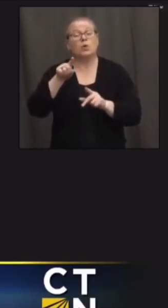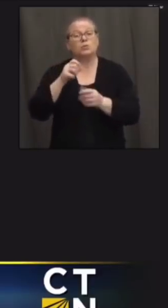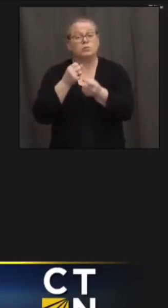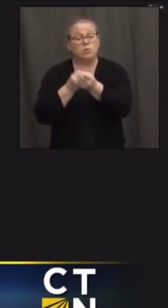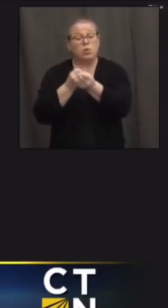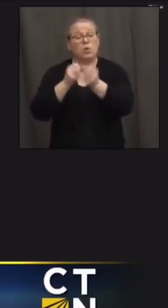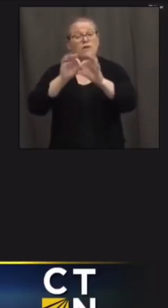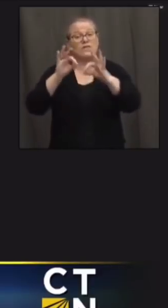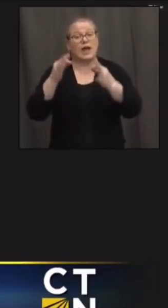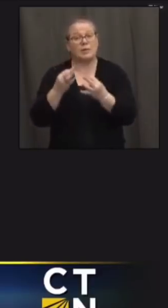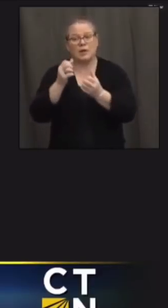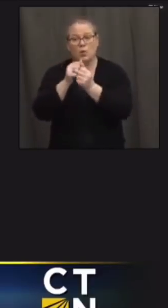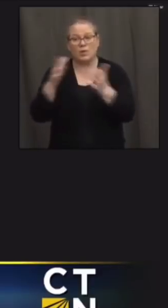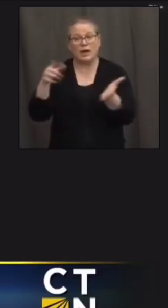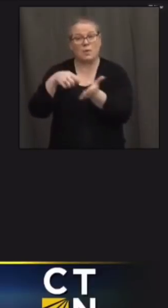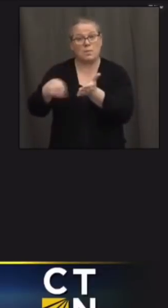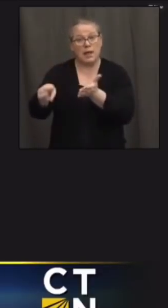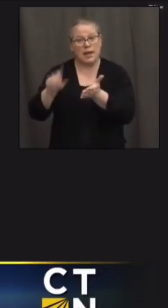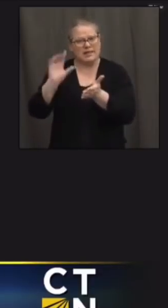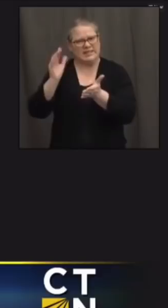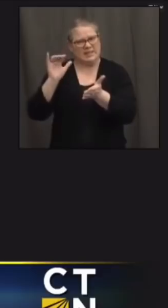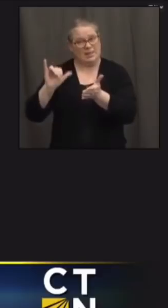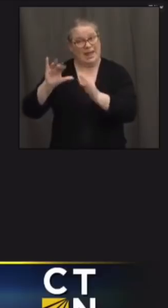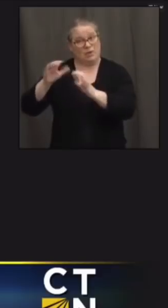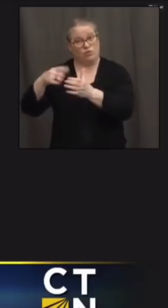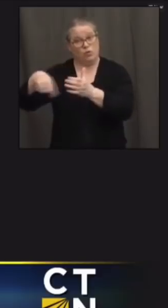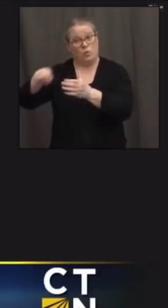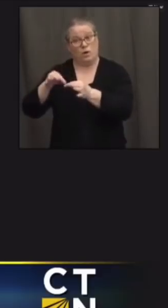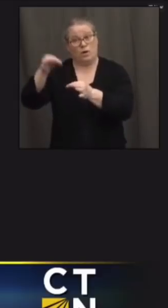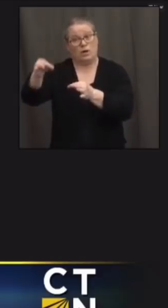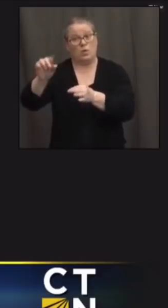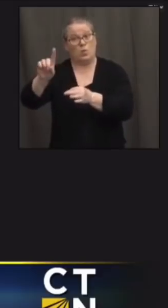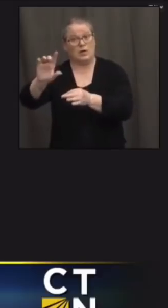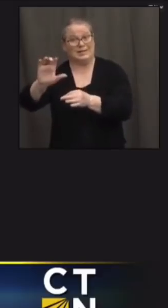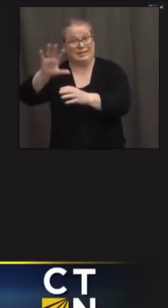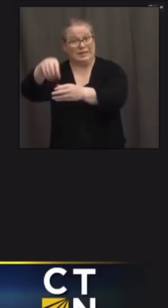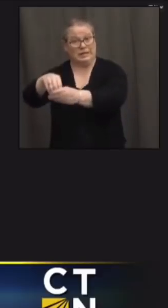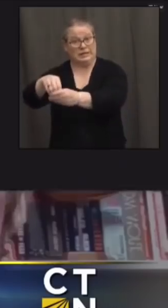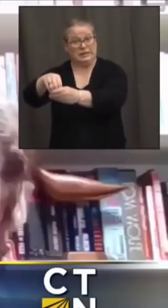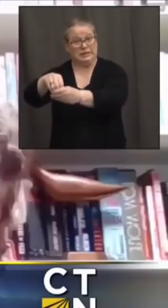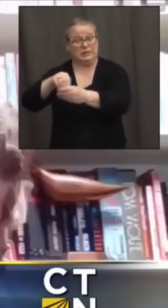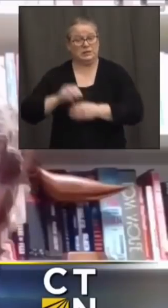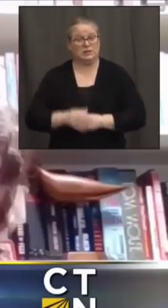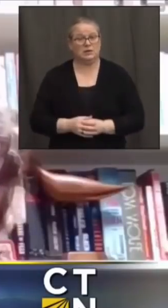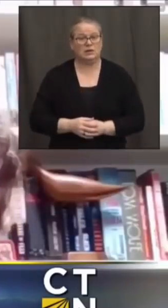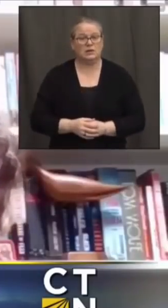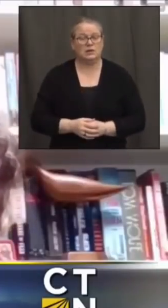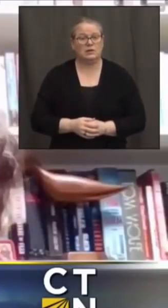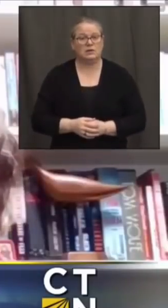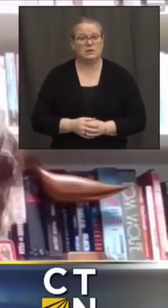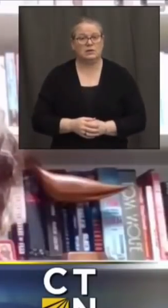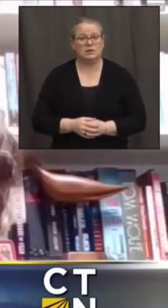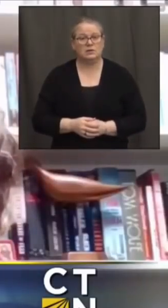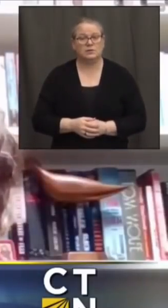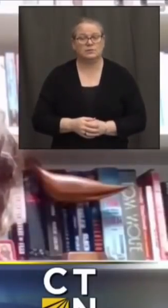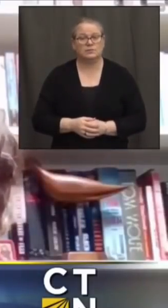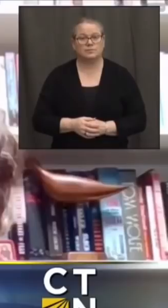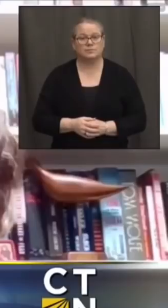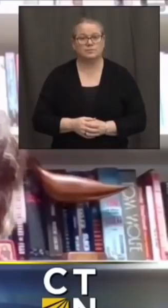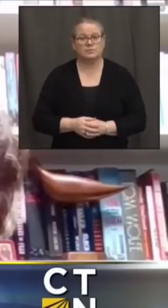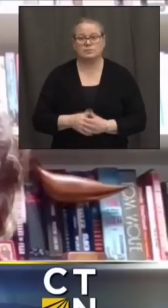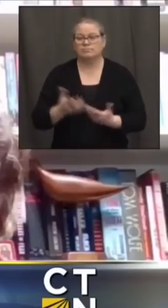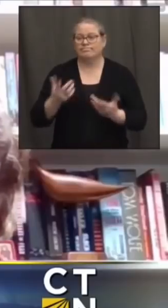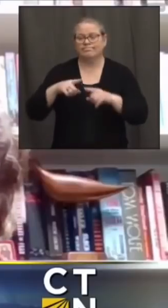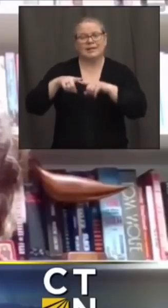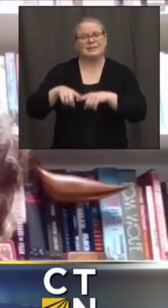they would be in 1c correct well it really depends on um you know whether they're if